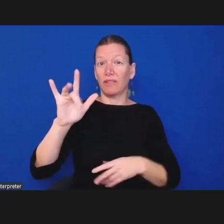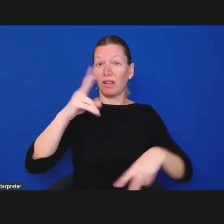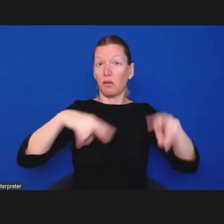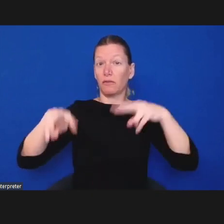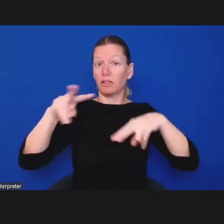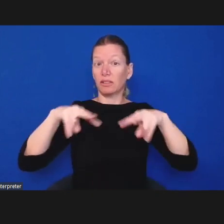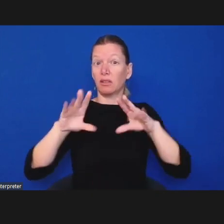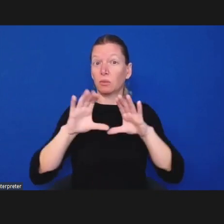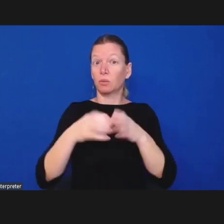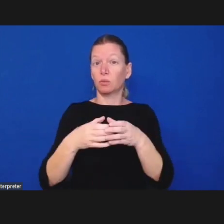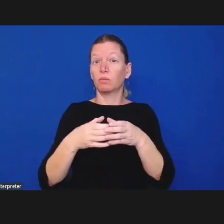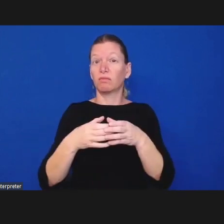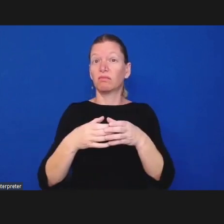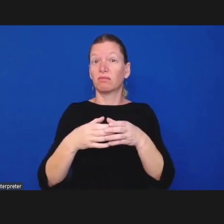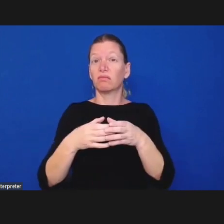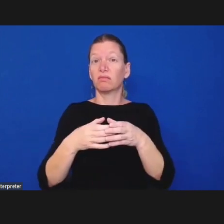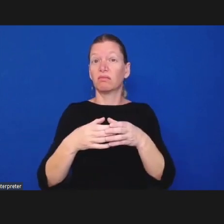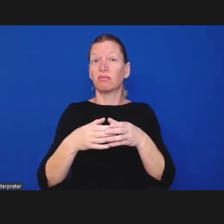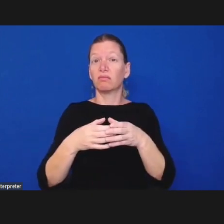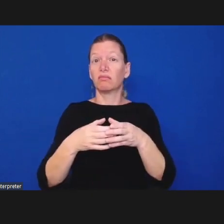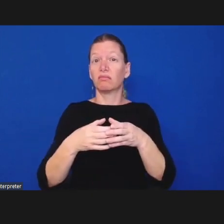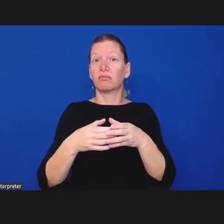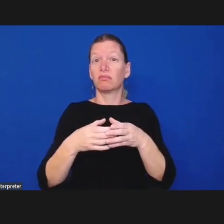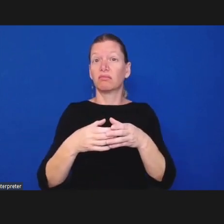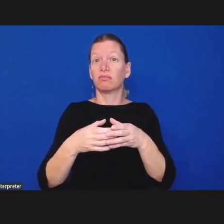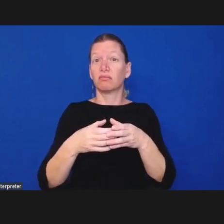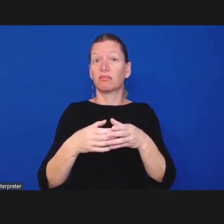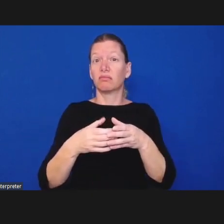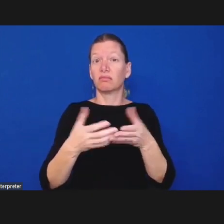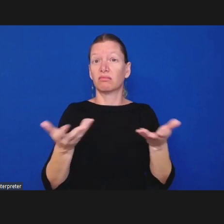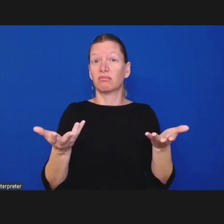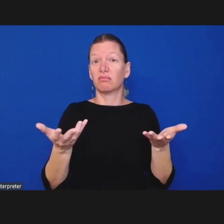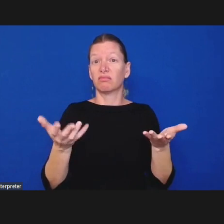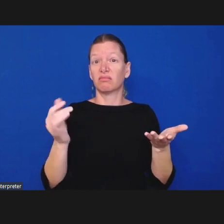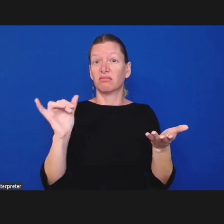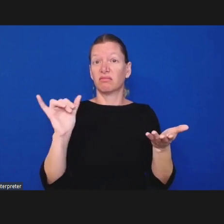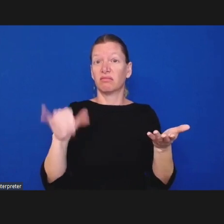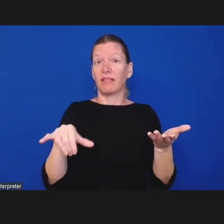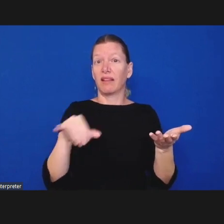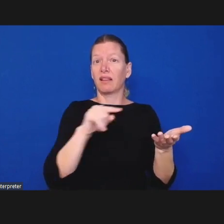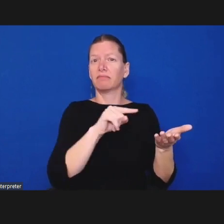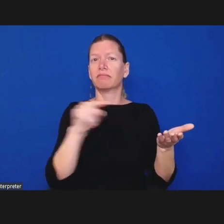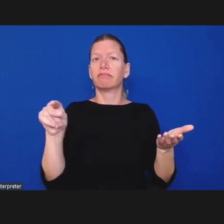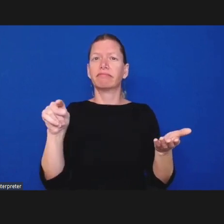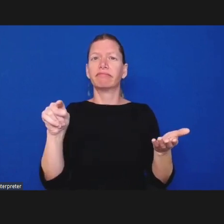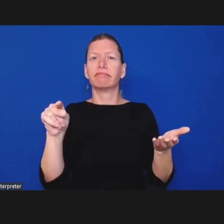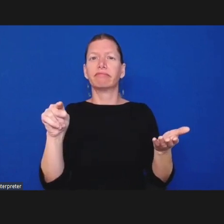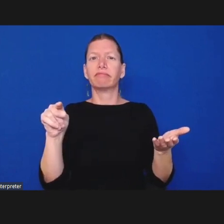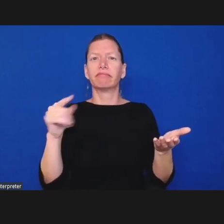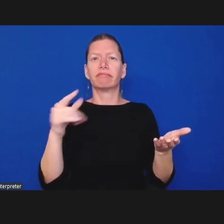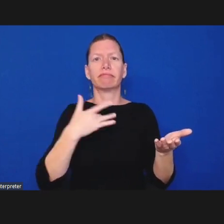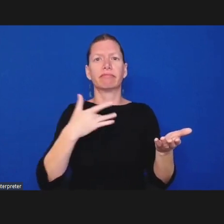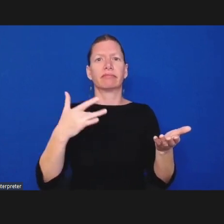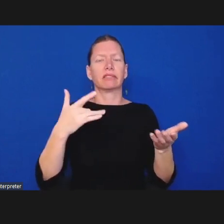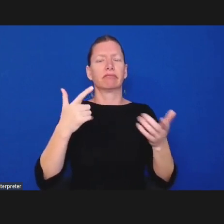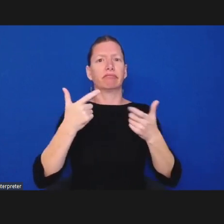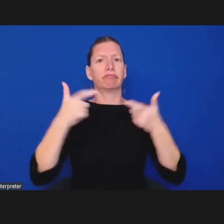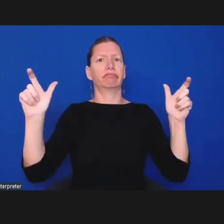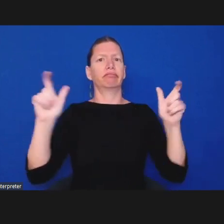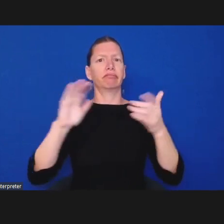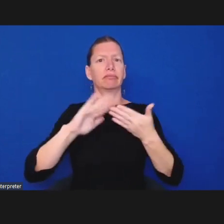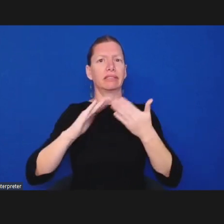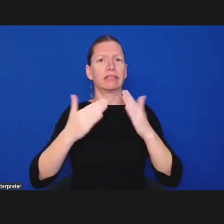they are in some of the most of the largest cities in the country but also smaller places i'm currently working with bennington